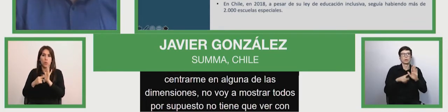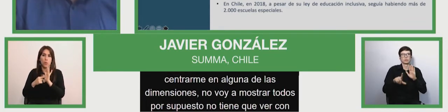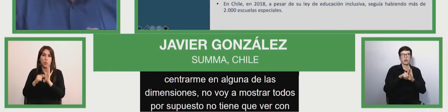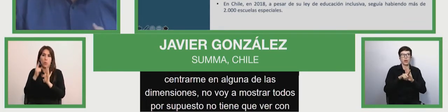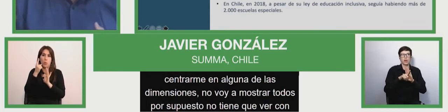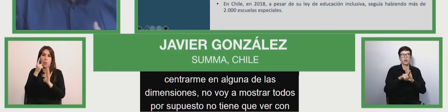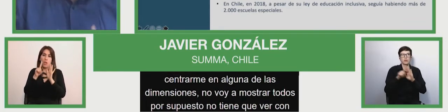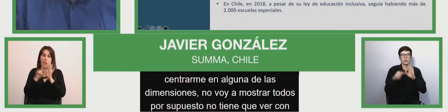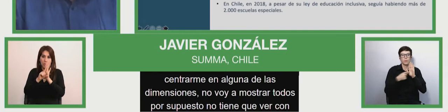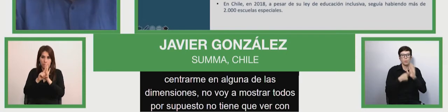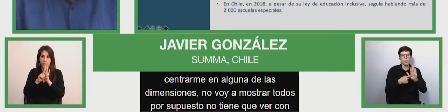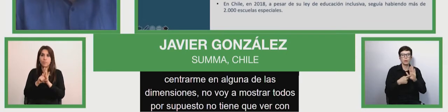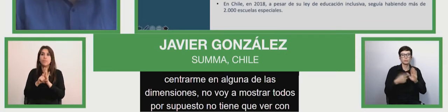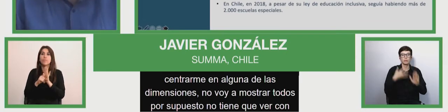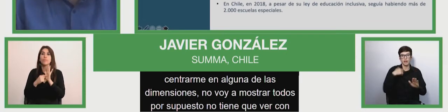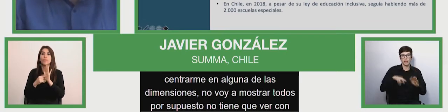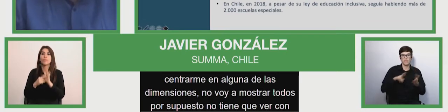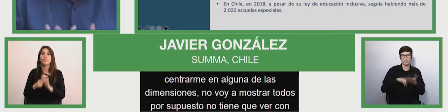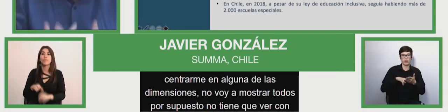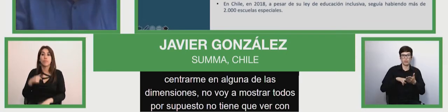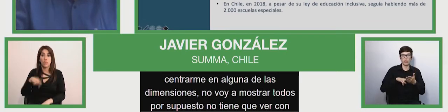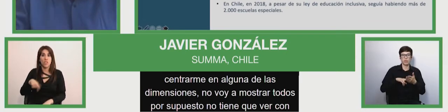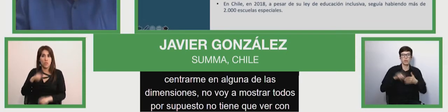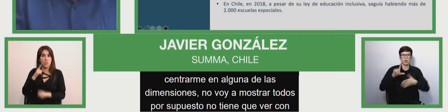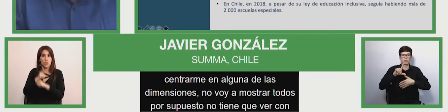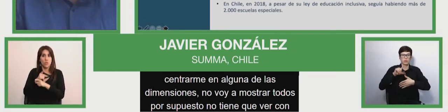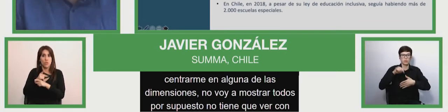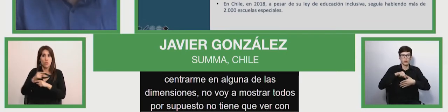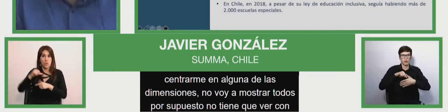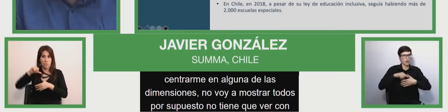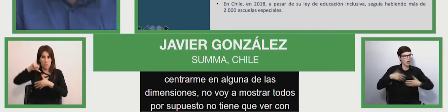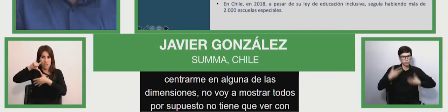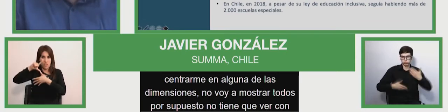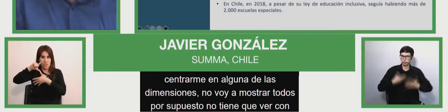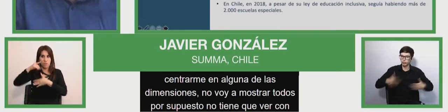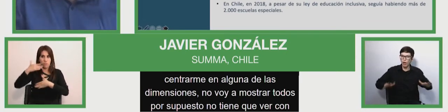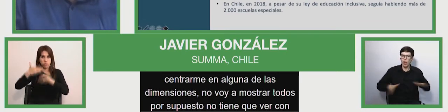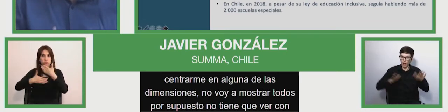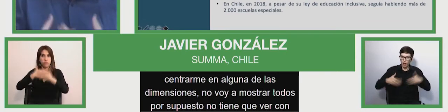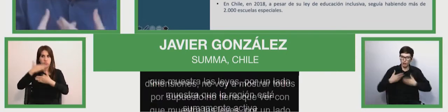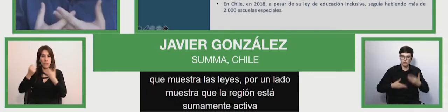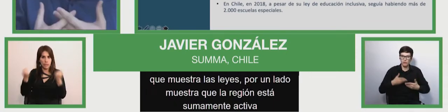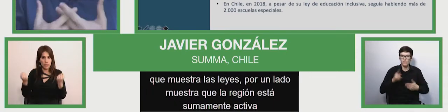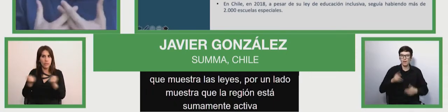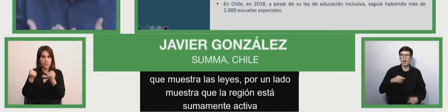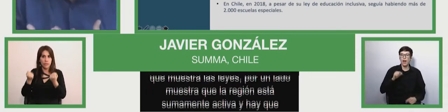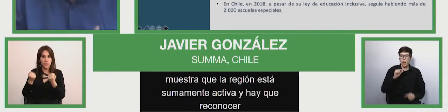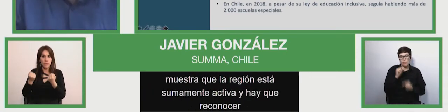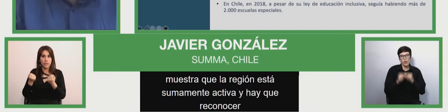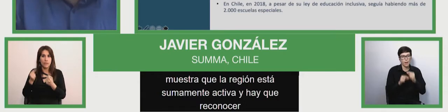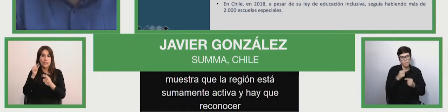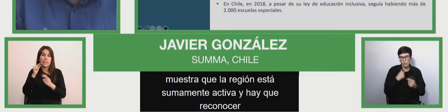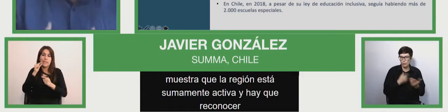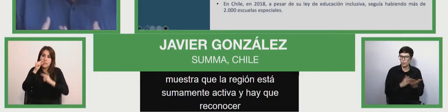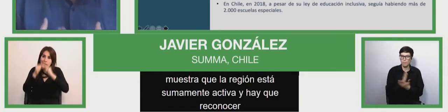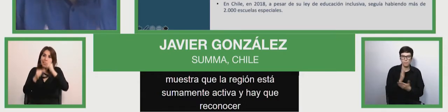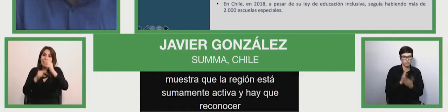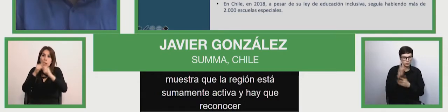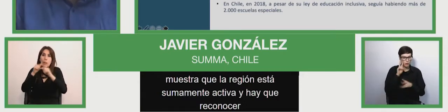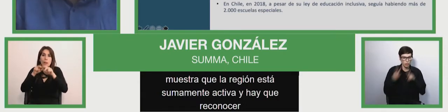region is very active. And we have to acknowledge that we are starting to see the importance